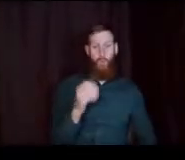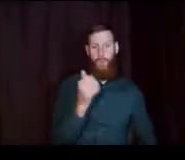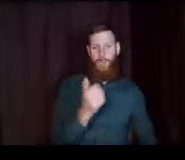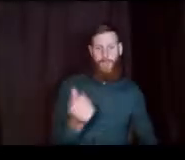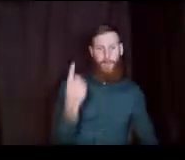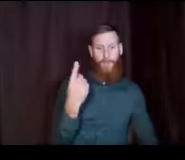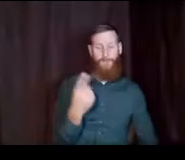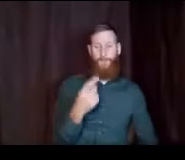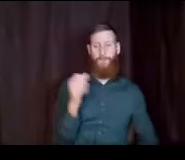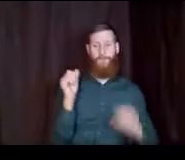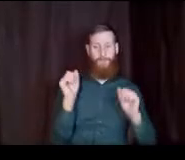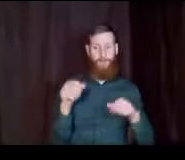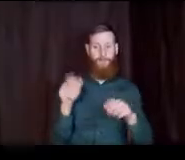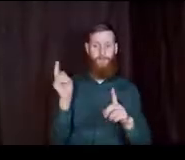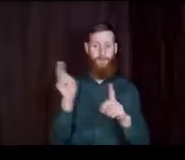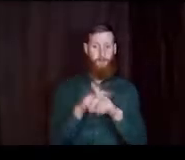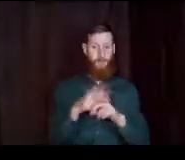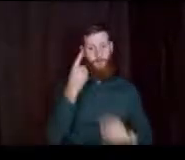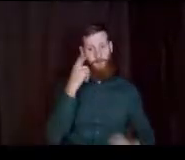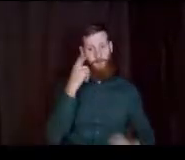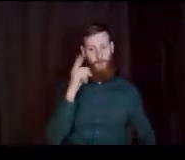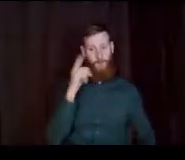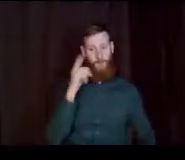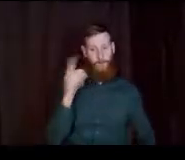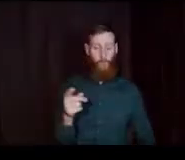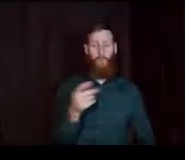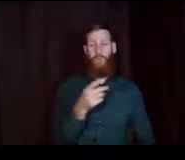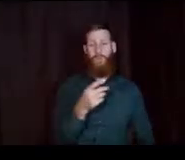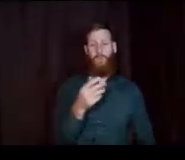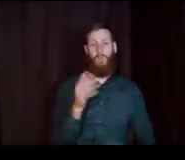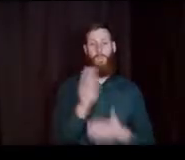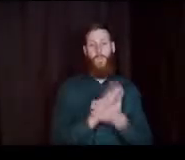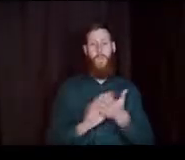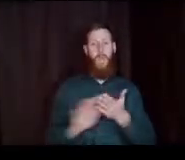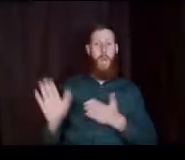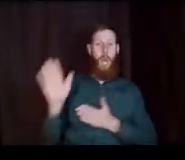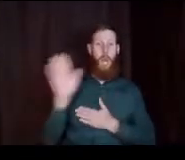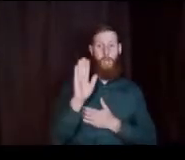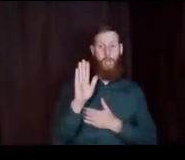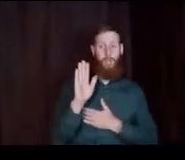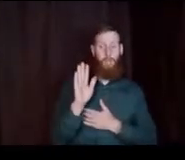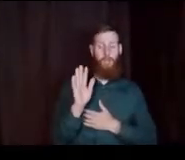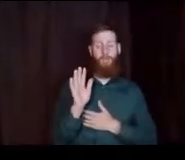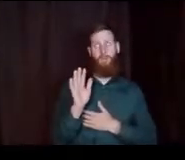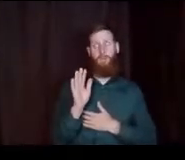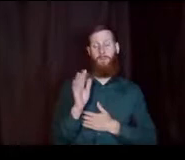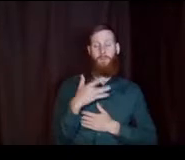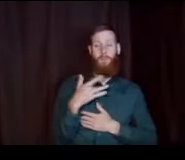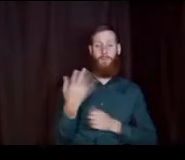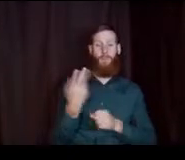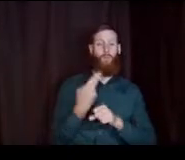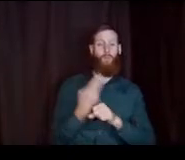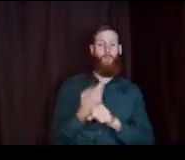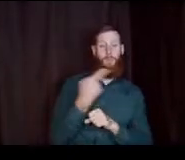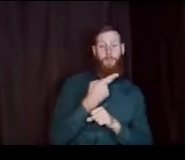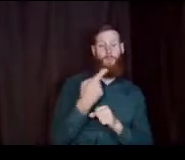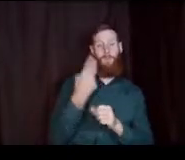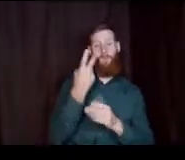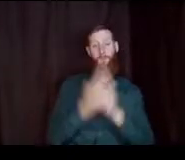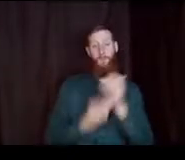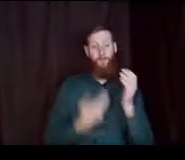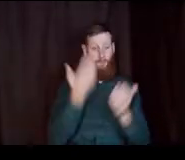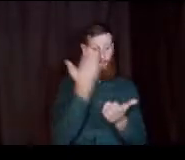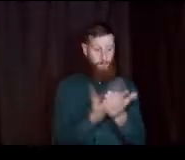can apply for those and colleges use them for both merit and need